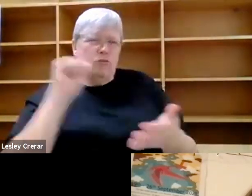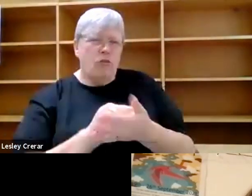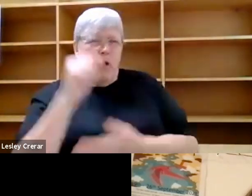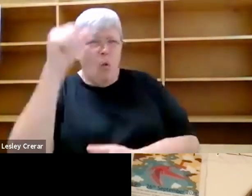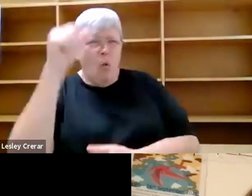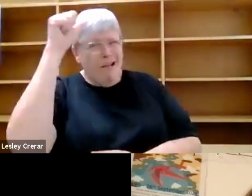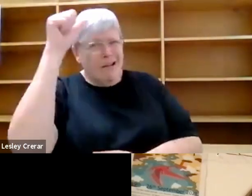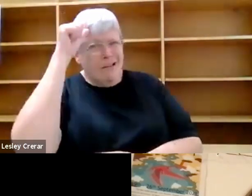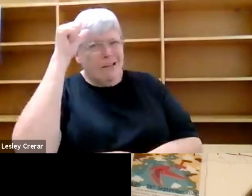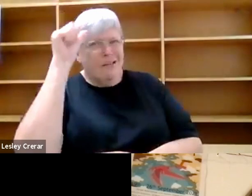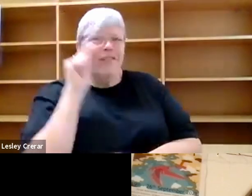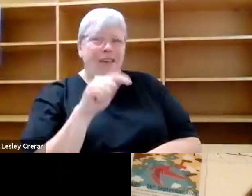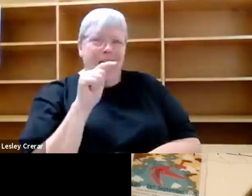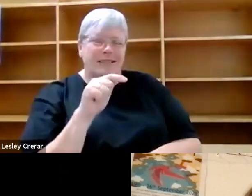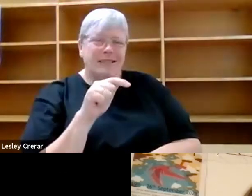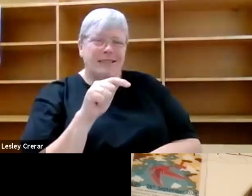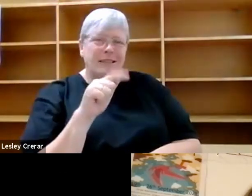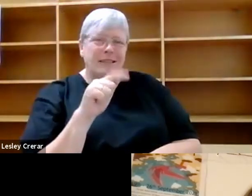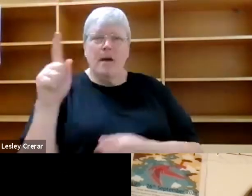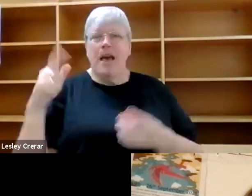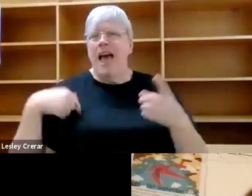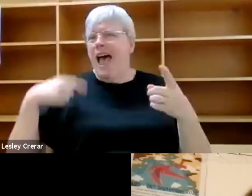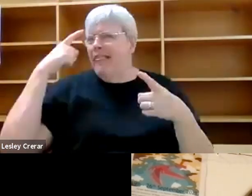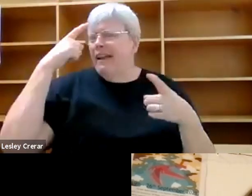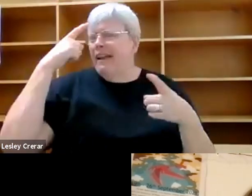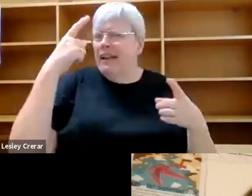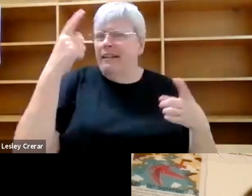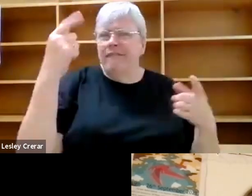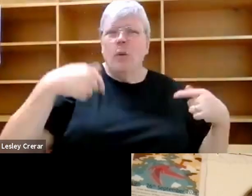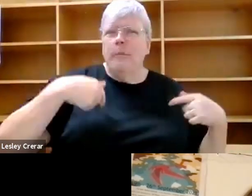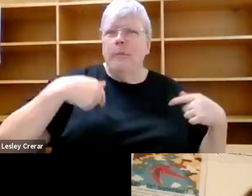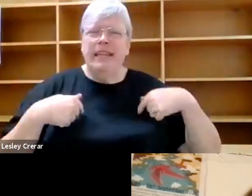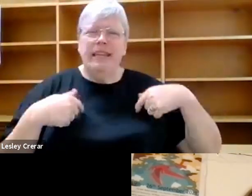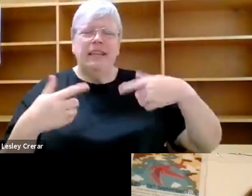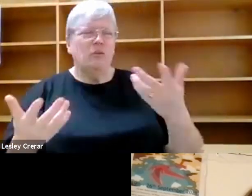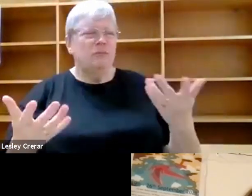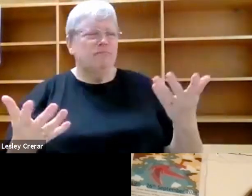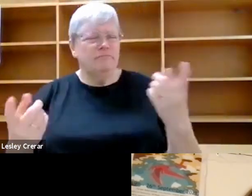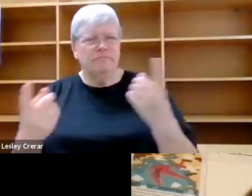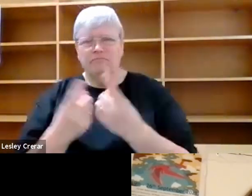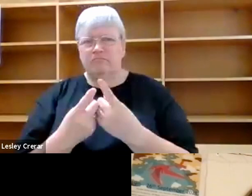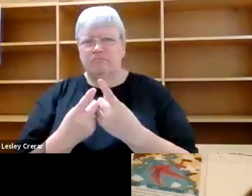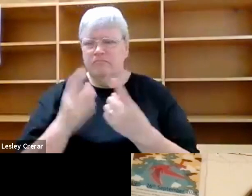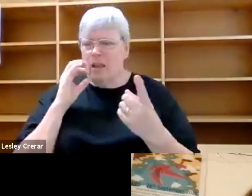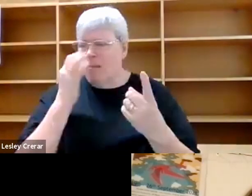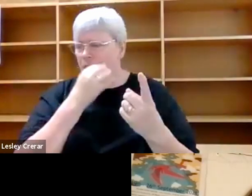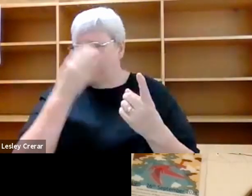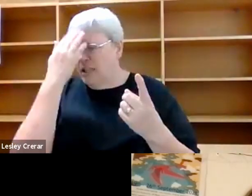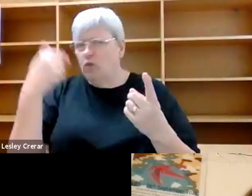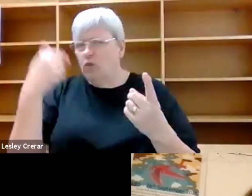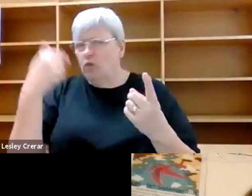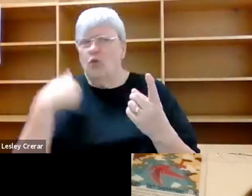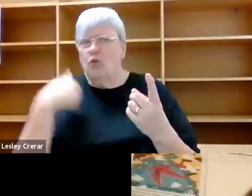Um, but I think, you know, for me, when I was confronted with plants that I didn't know, or that seems sort of